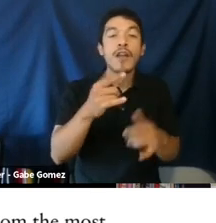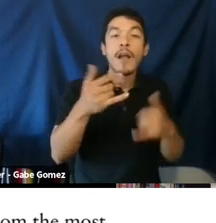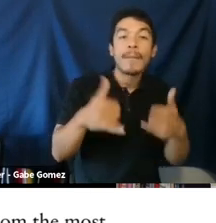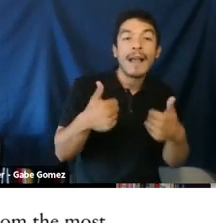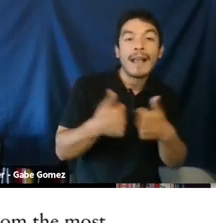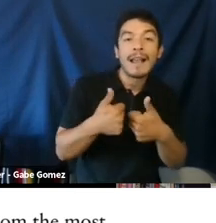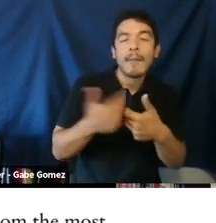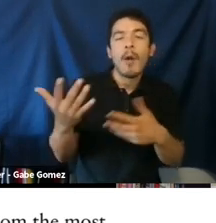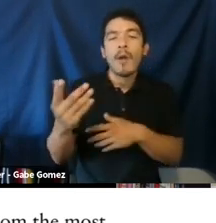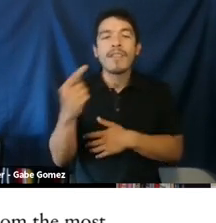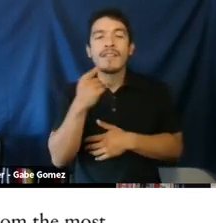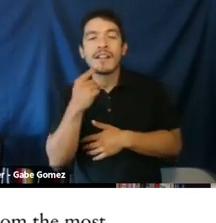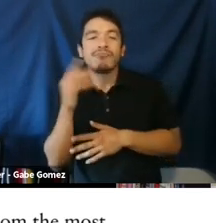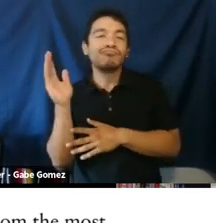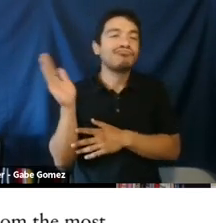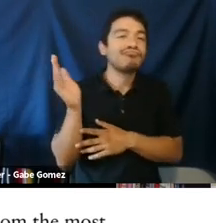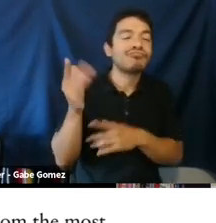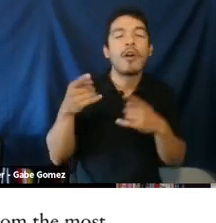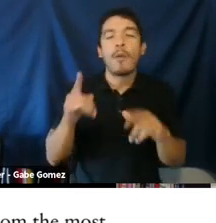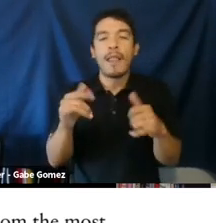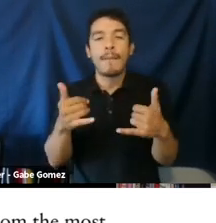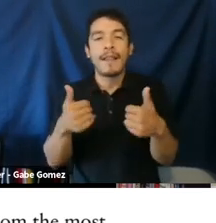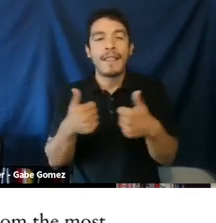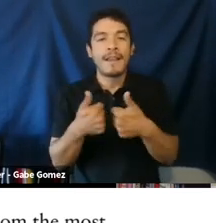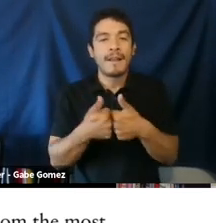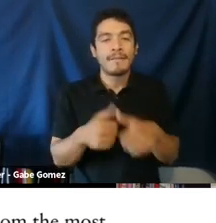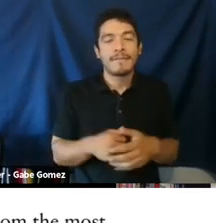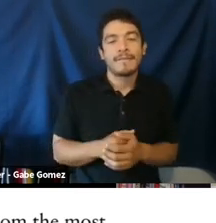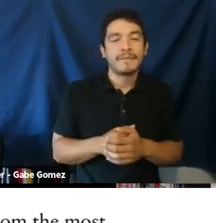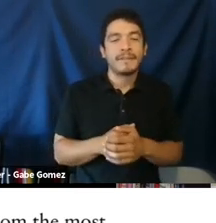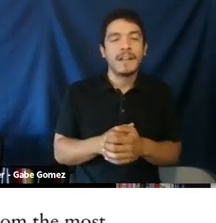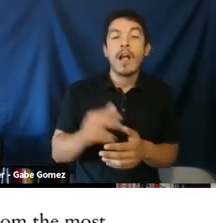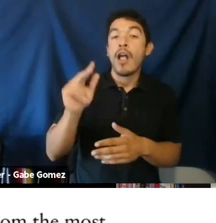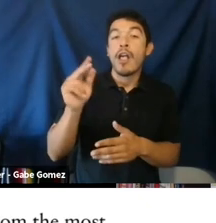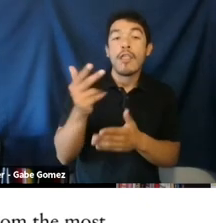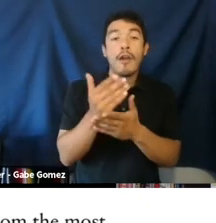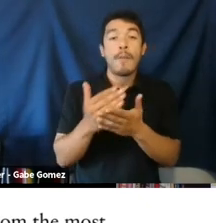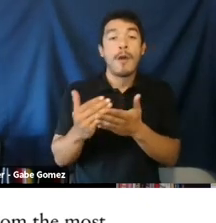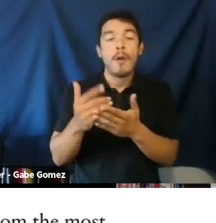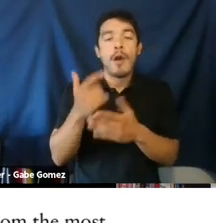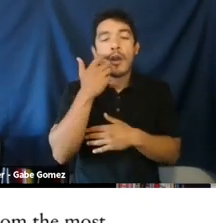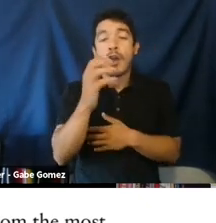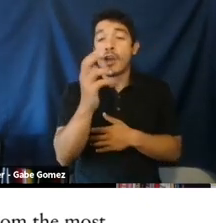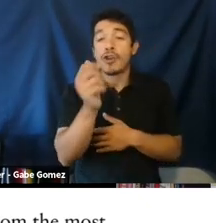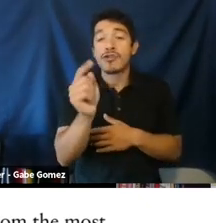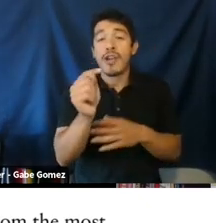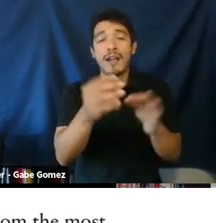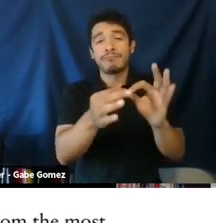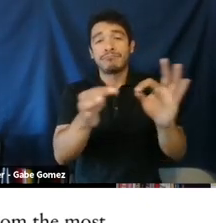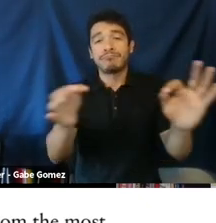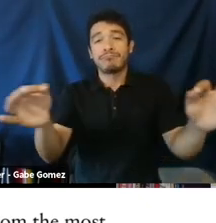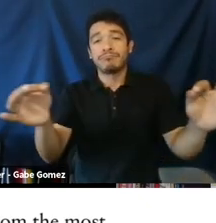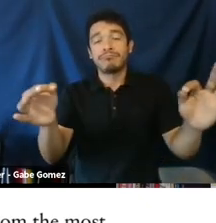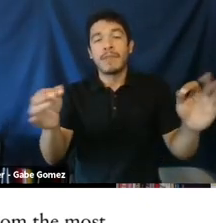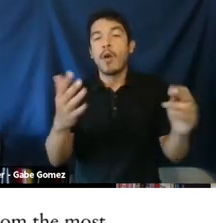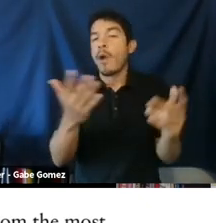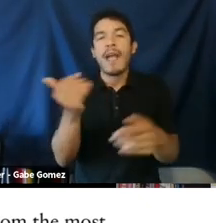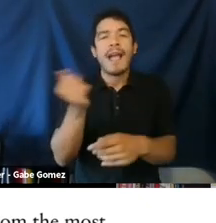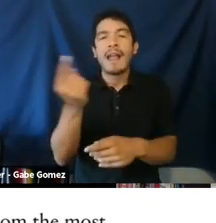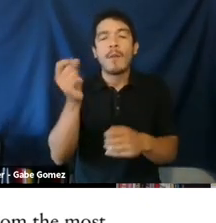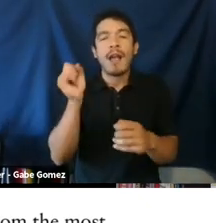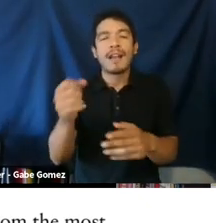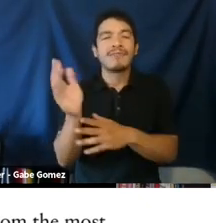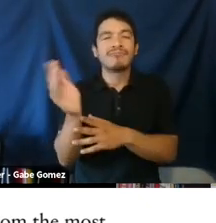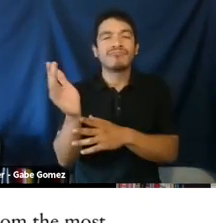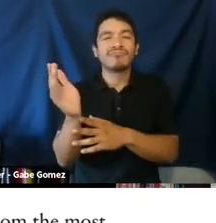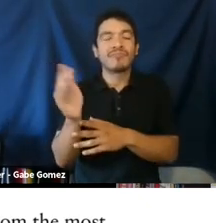streamers commentary. So these are the streamers who are playing the game. This is the commentary that they're making while they play. The third